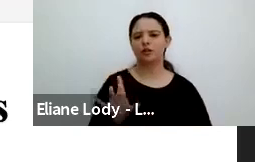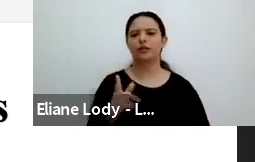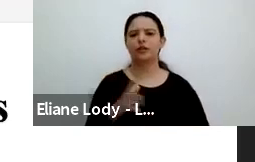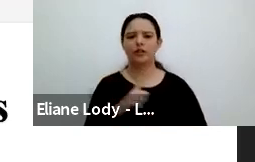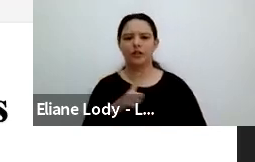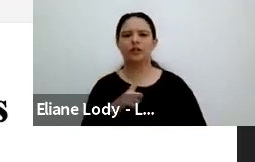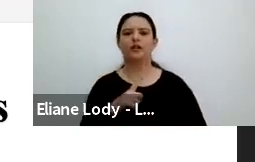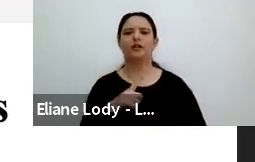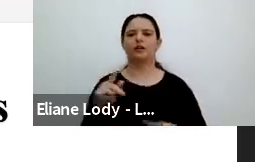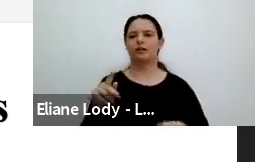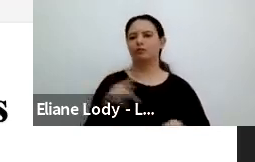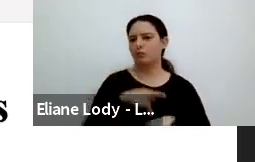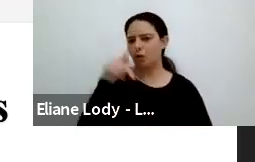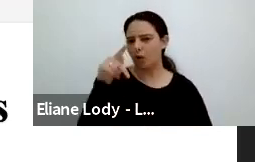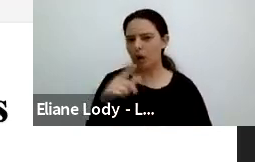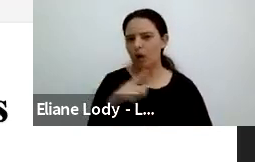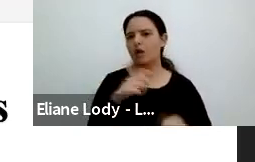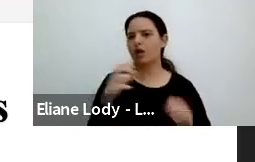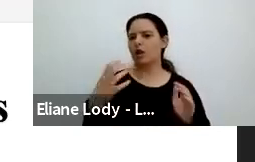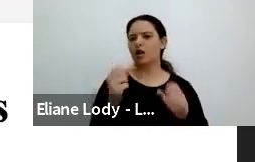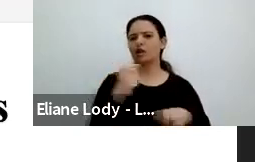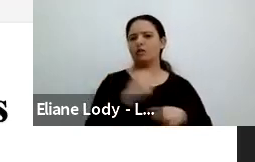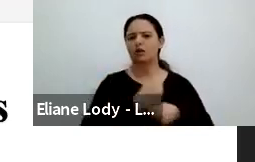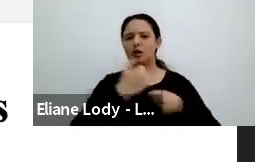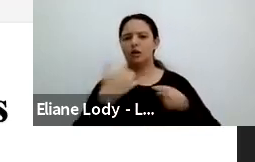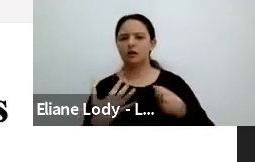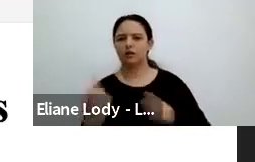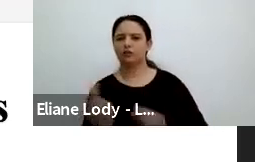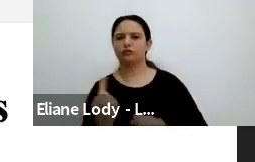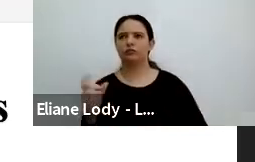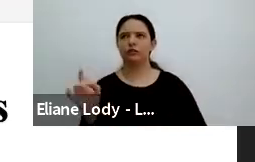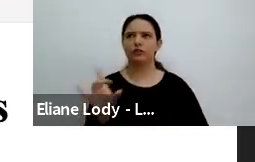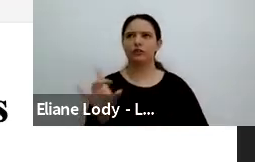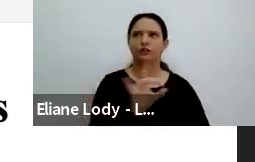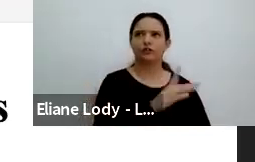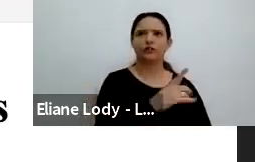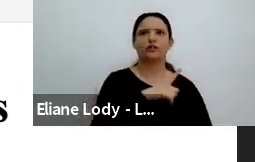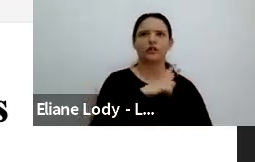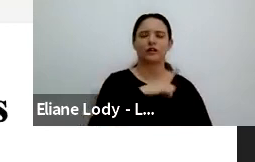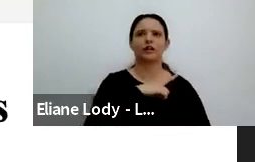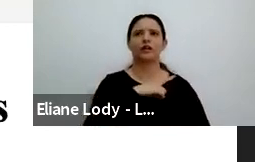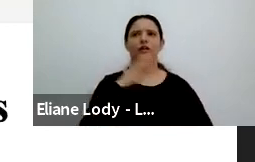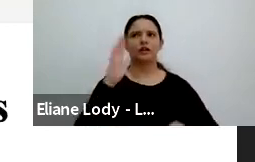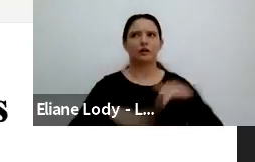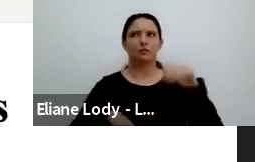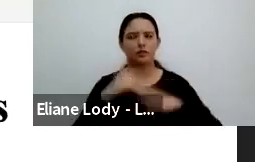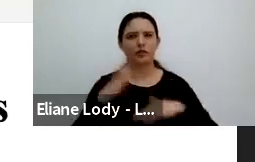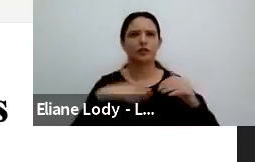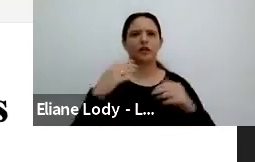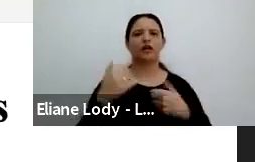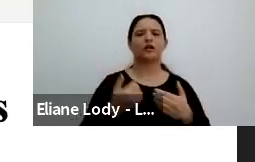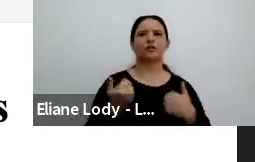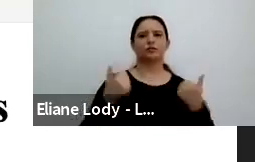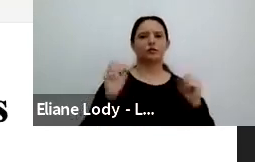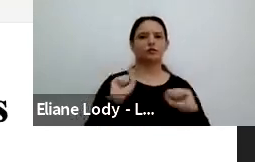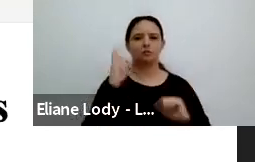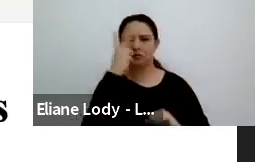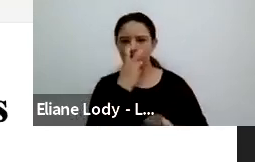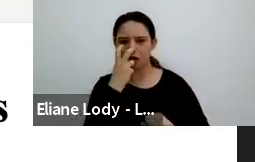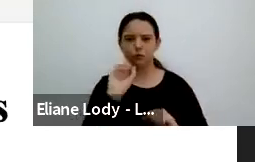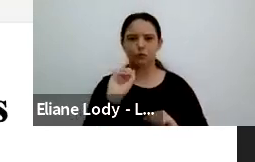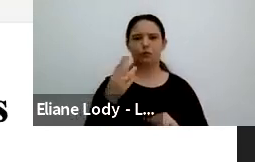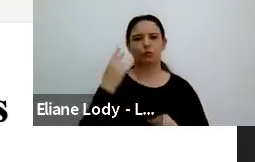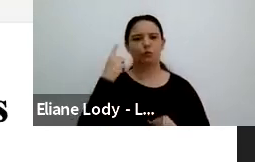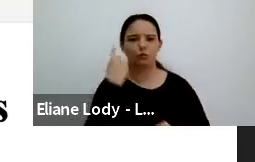they may have different be differently abled. They could be blind. They could be deaf. They could be paralyzed in certain